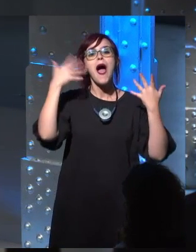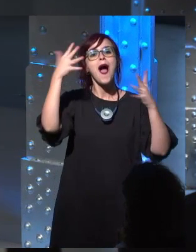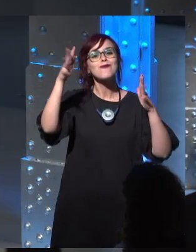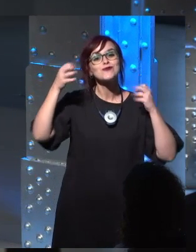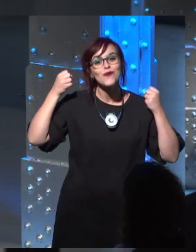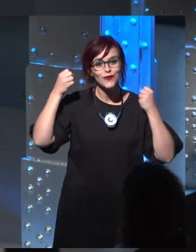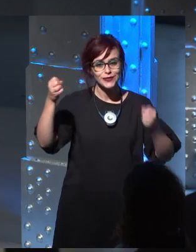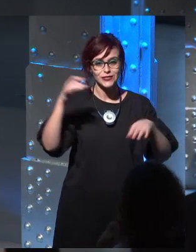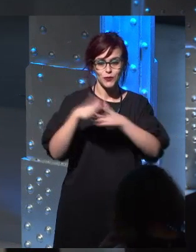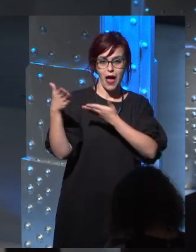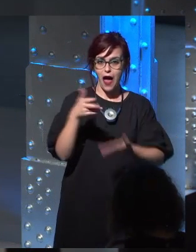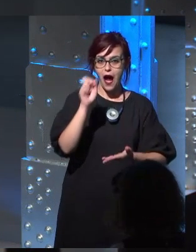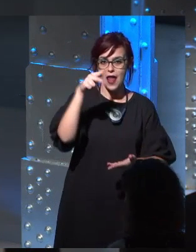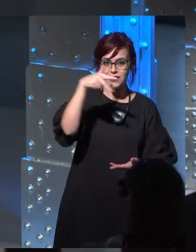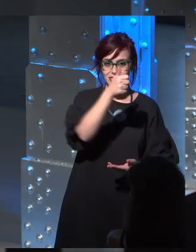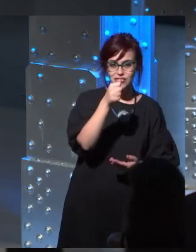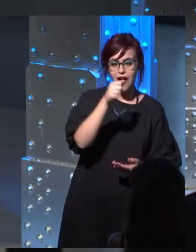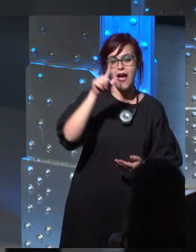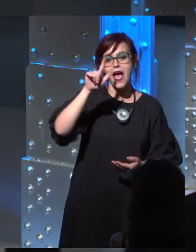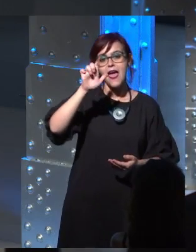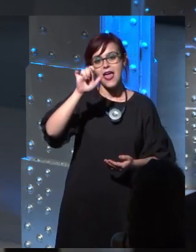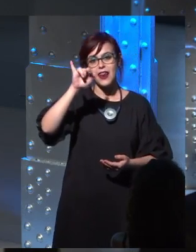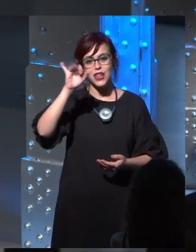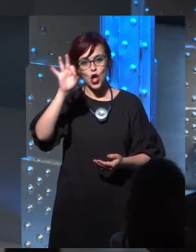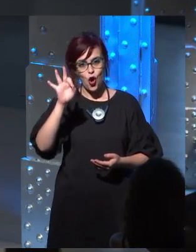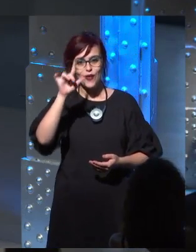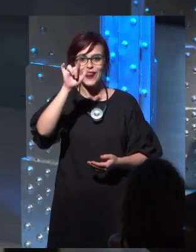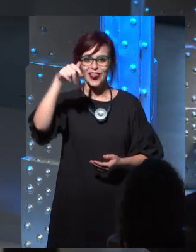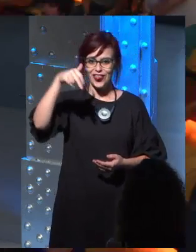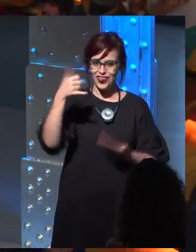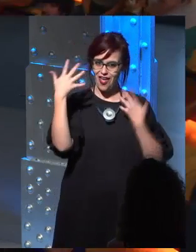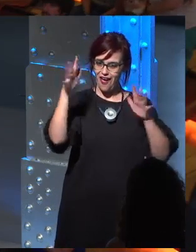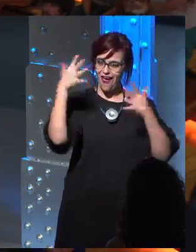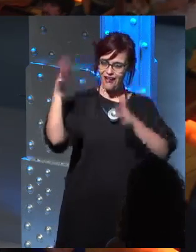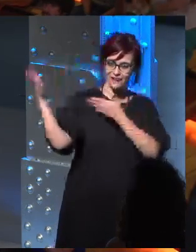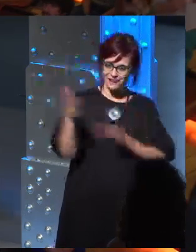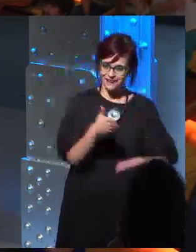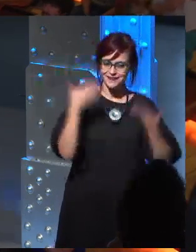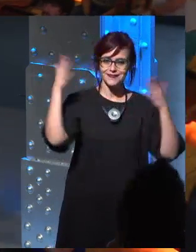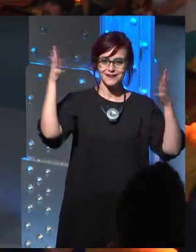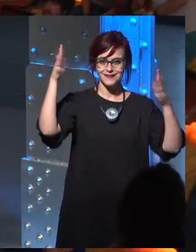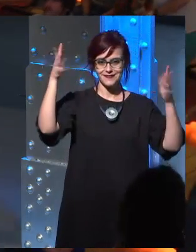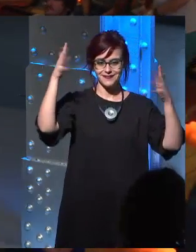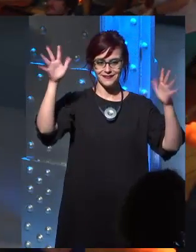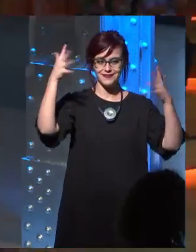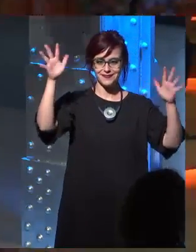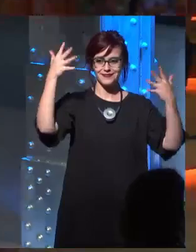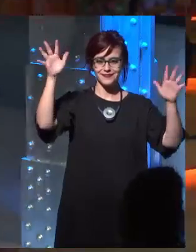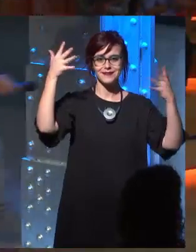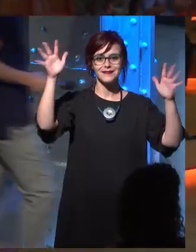for you to ask all the questions you want. So I want to thank Arantxa, Elio and Linda, and we give them the floor.